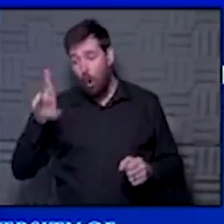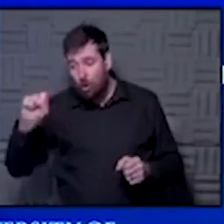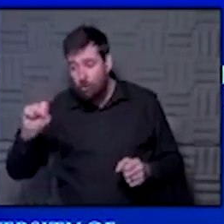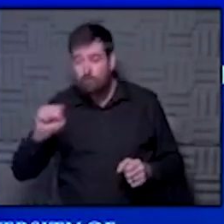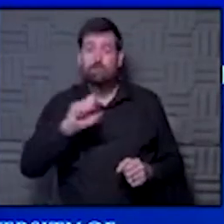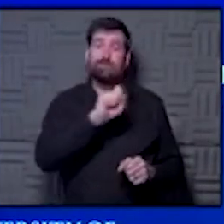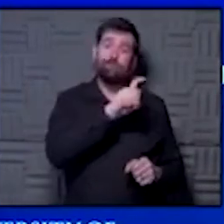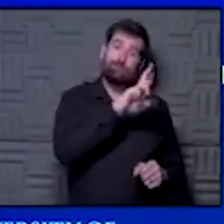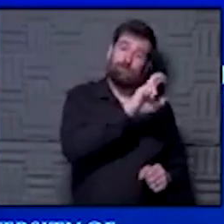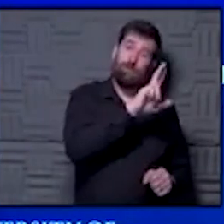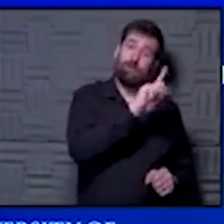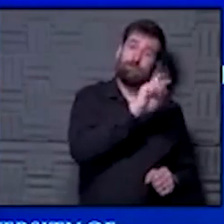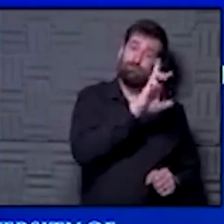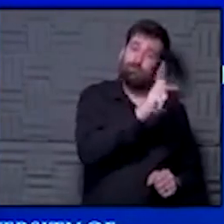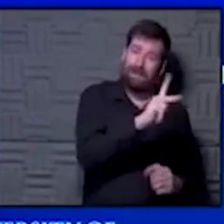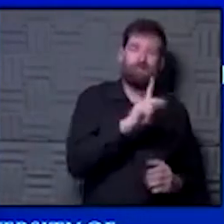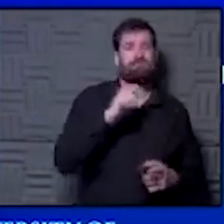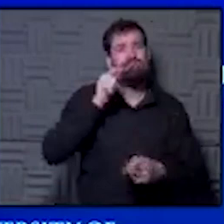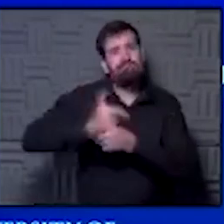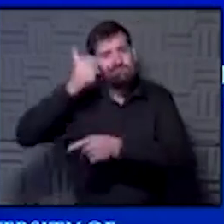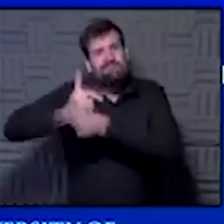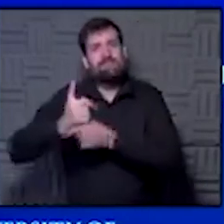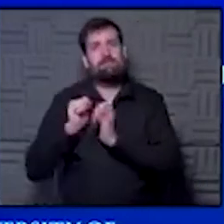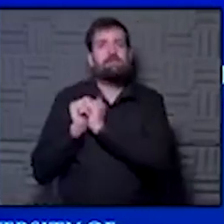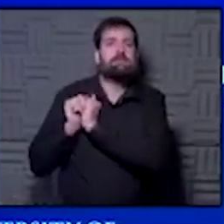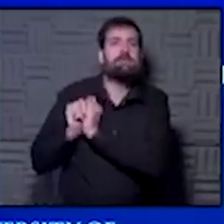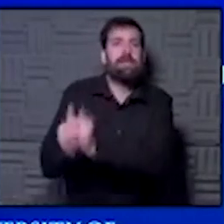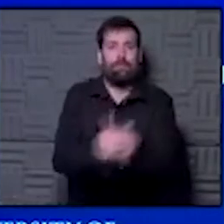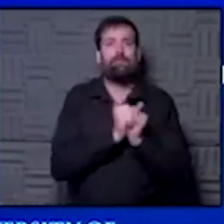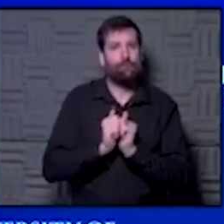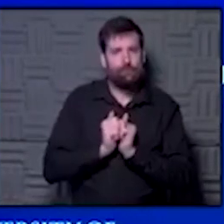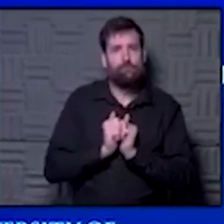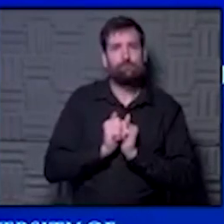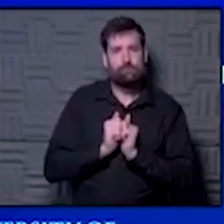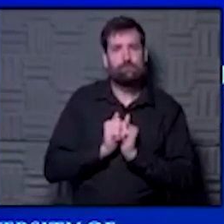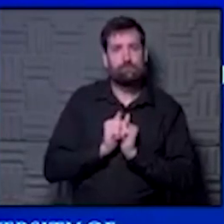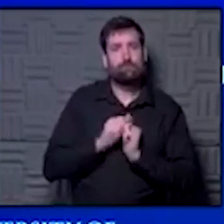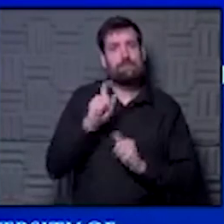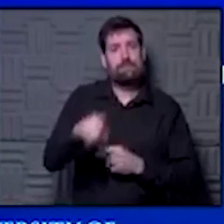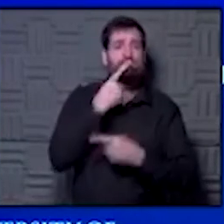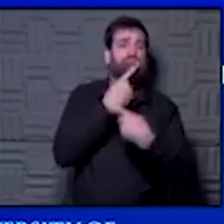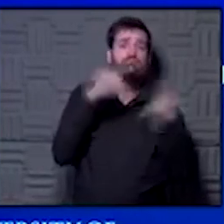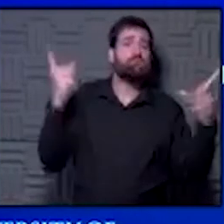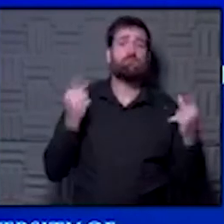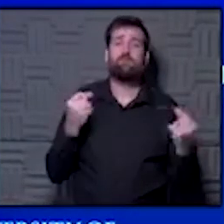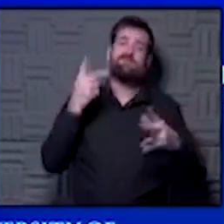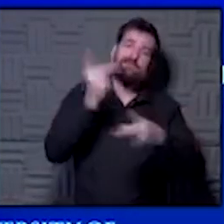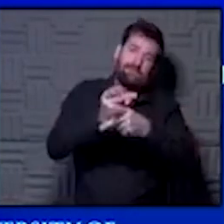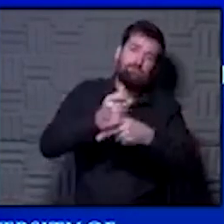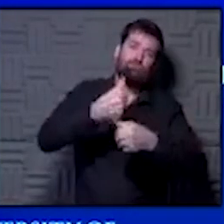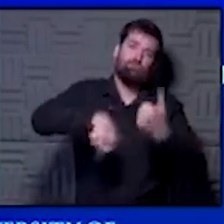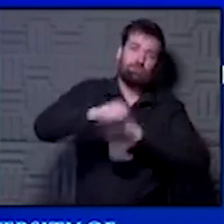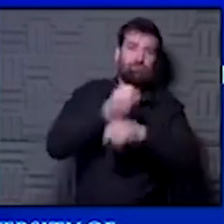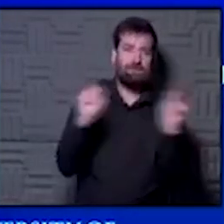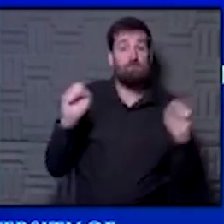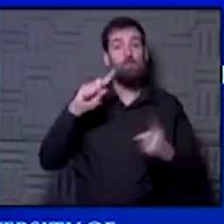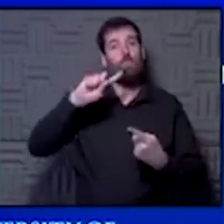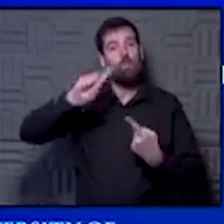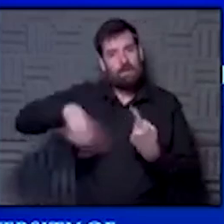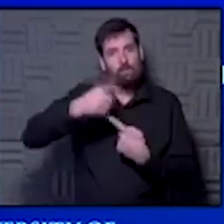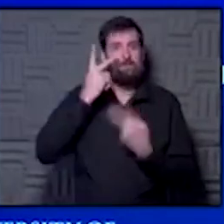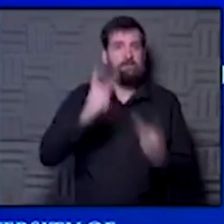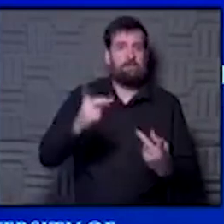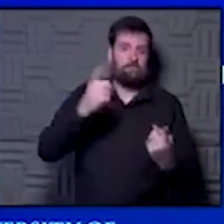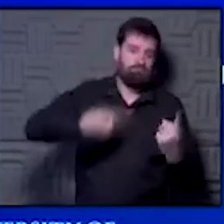we are brothers and sisters in this. And that means we're together. And what we really need to achieve is to keep each other safe. And when you see people keeping each